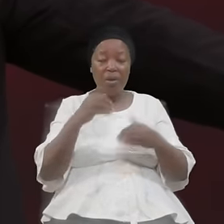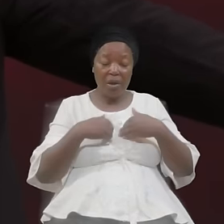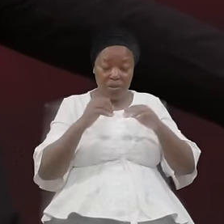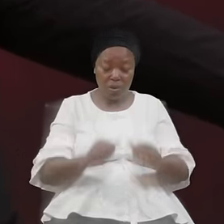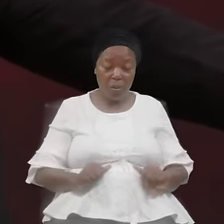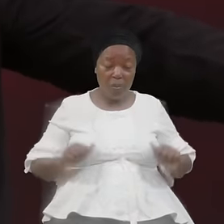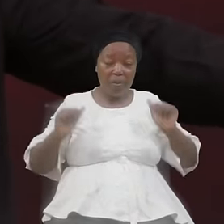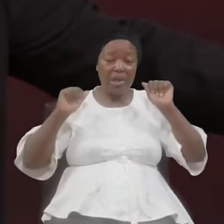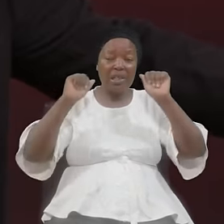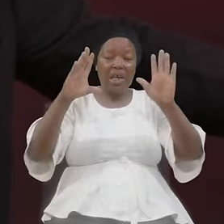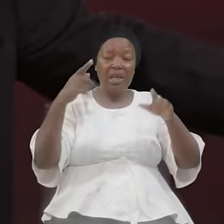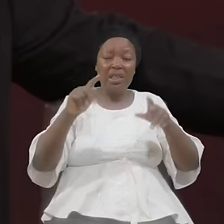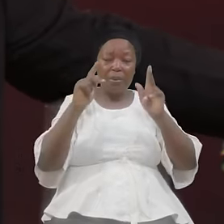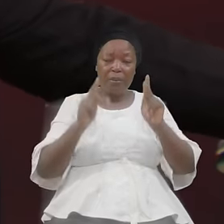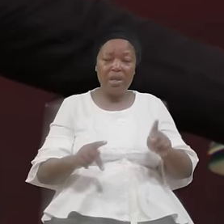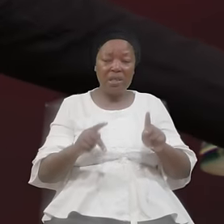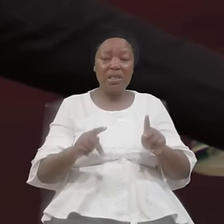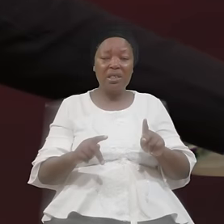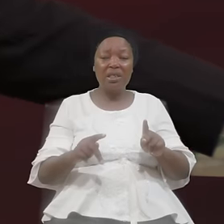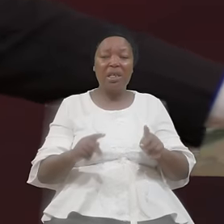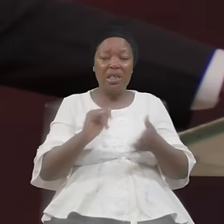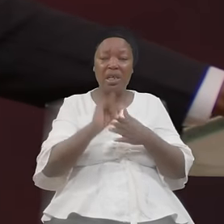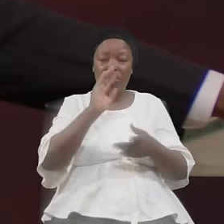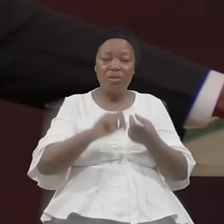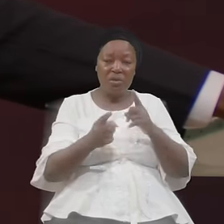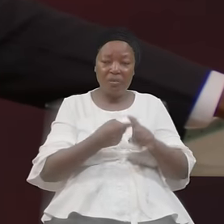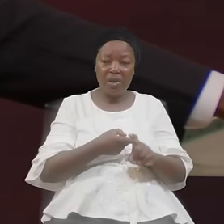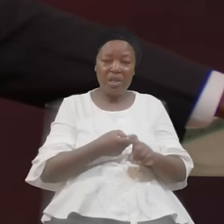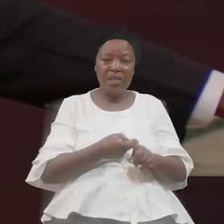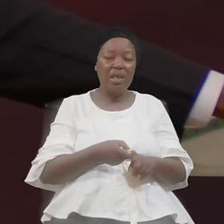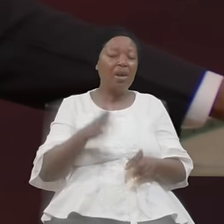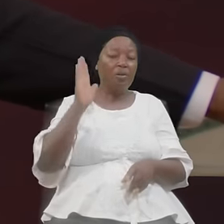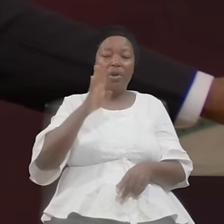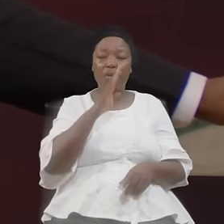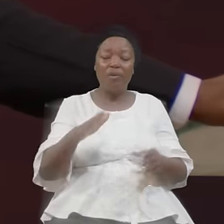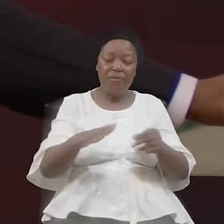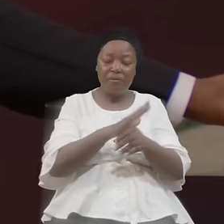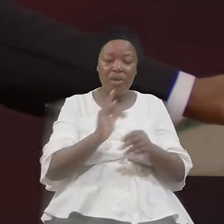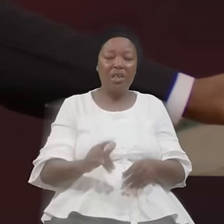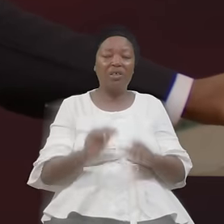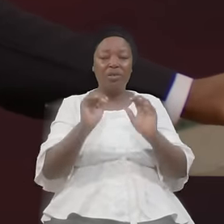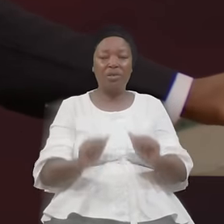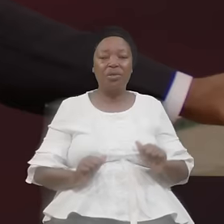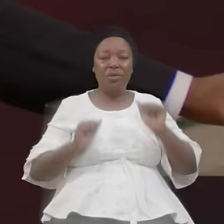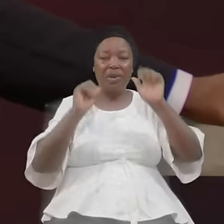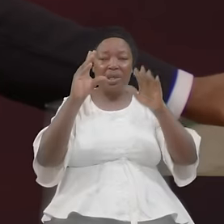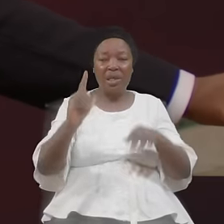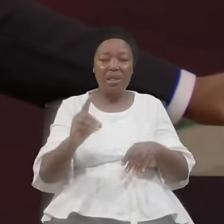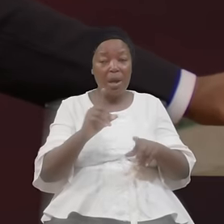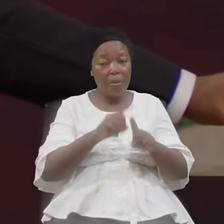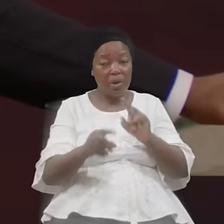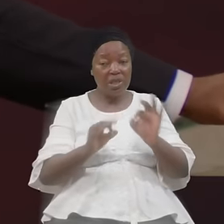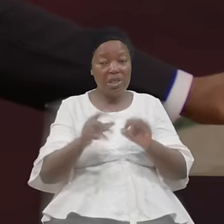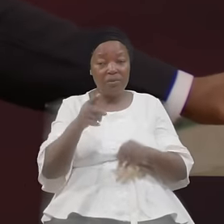The Person Associated With You Will Be Fully Surrendered But If You